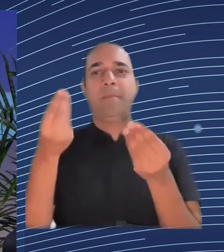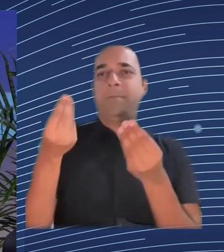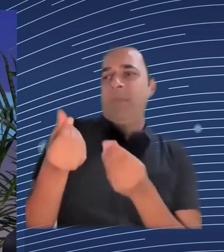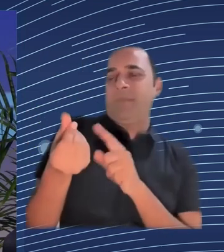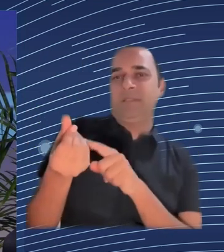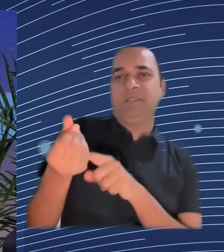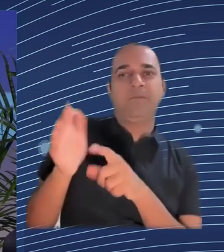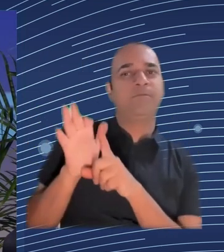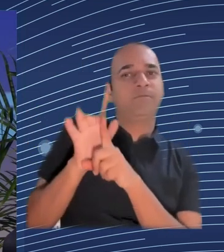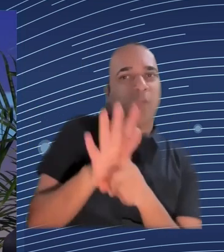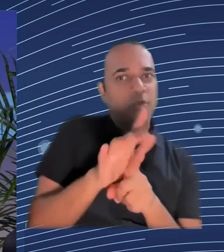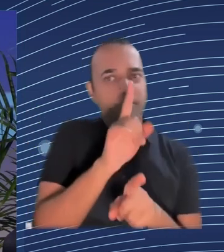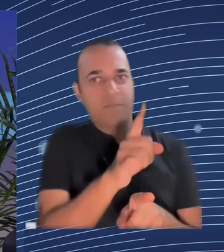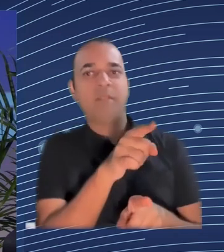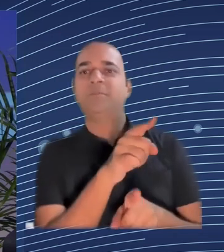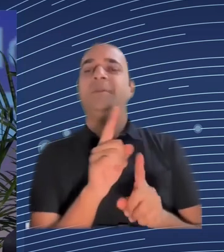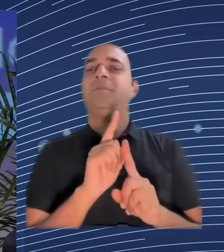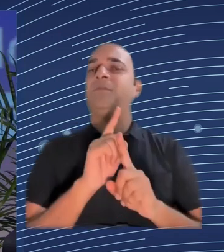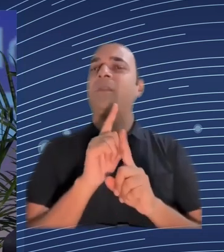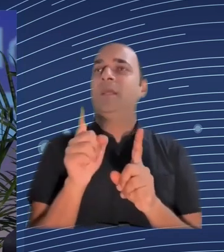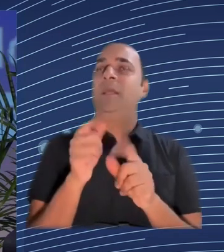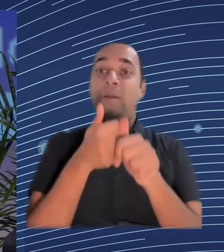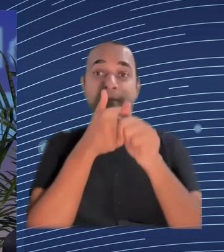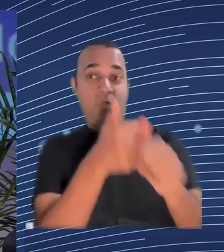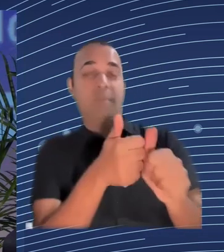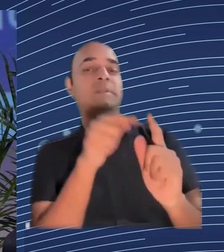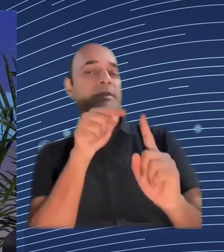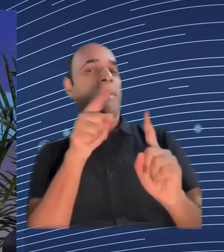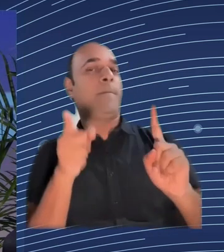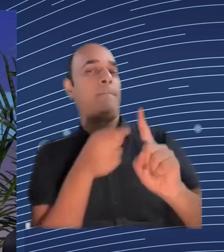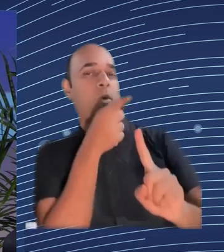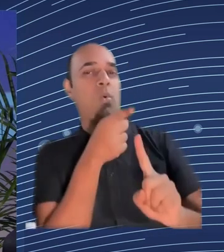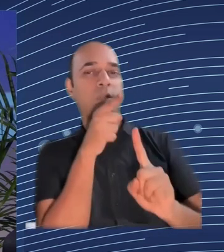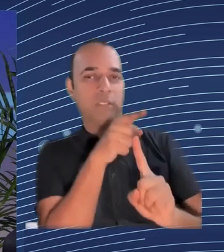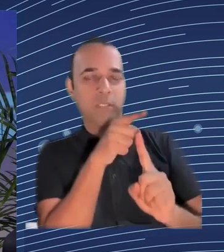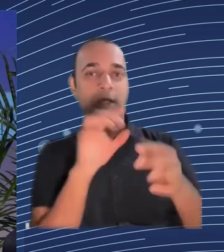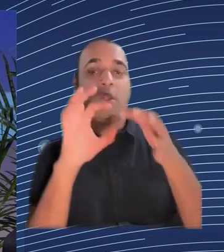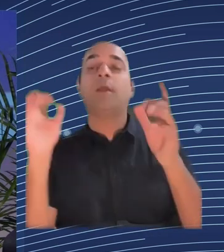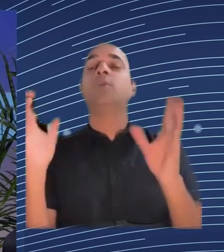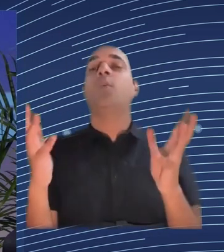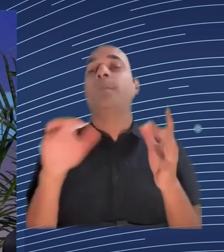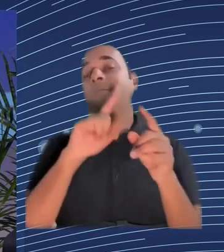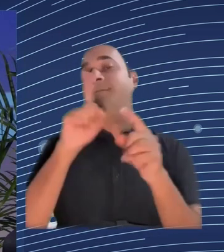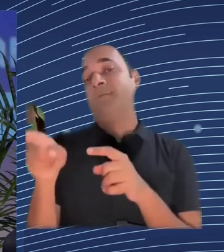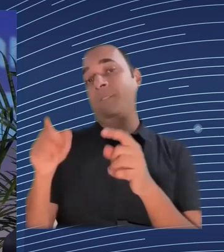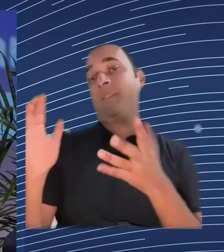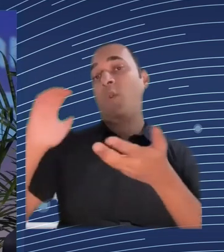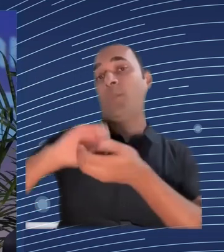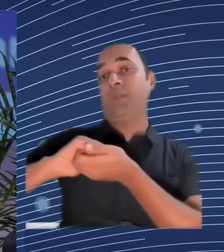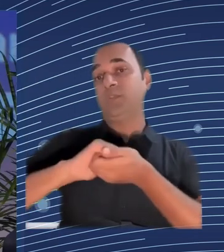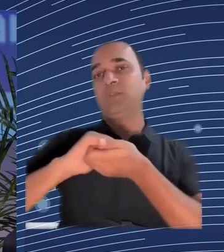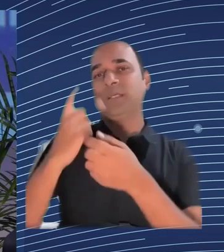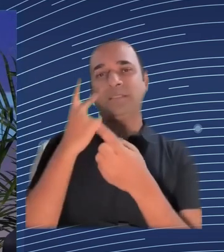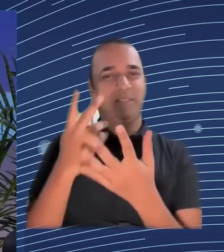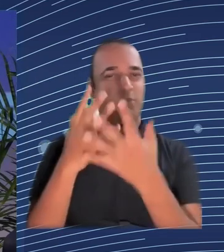love to see more positive examples of how it could enrich the workplace how it could give more control and cooperation and richness at